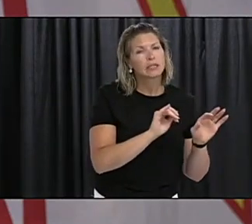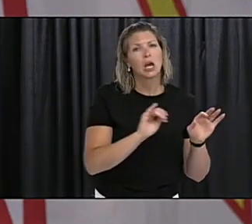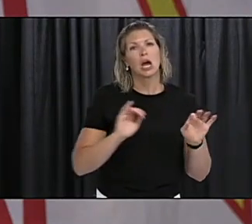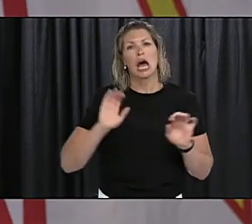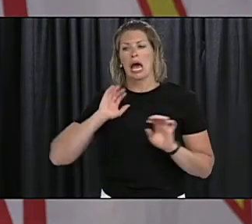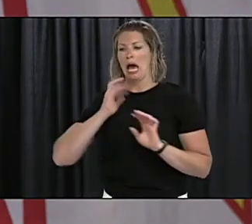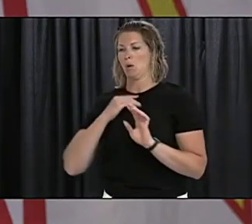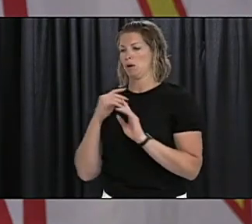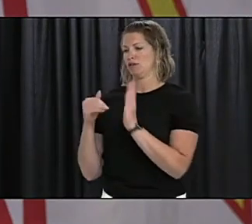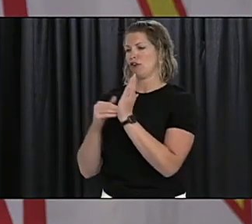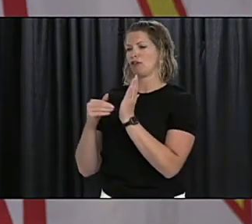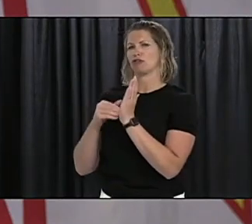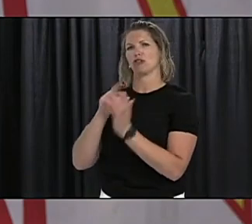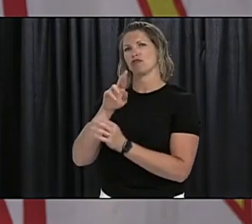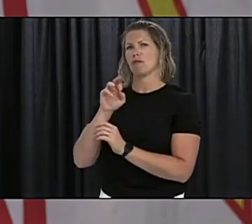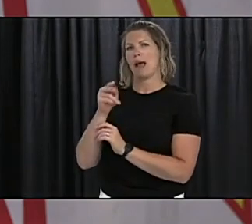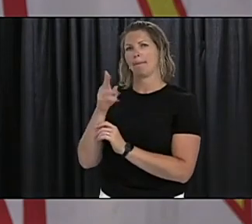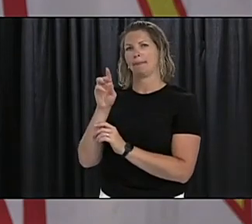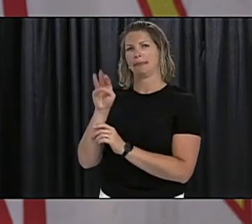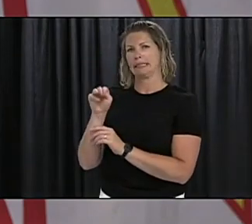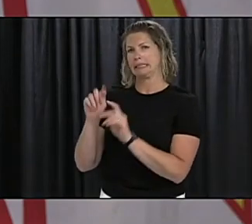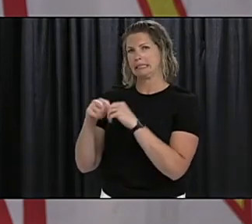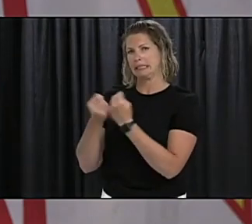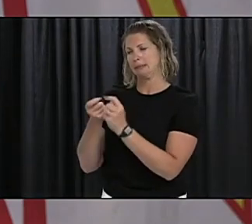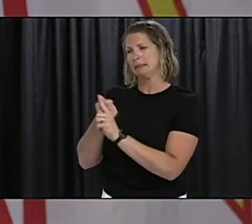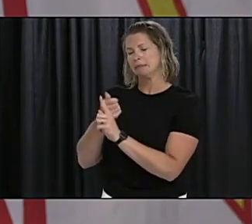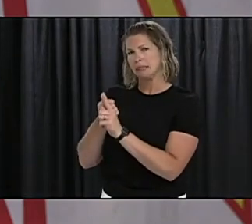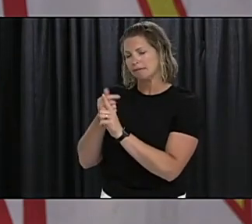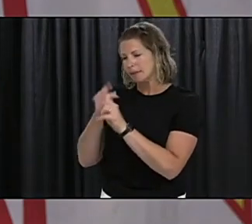also asked some of the